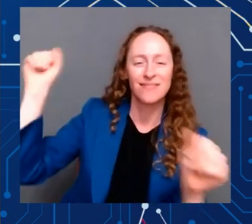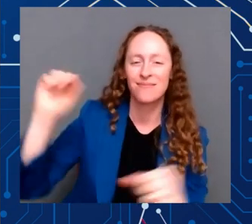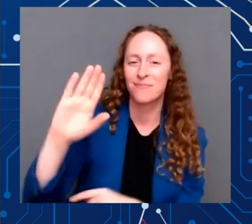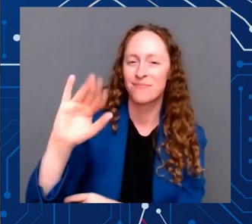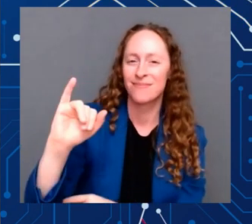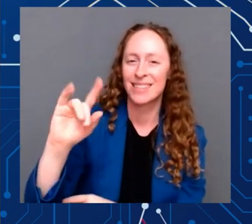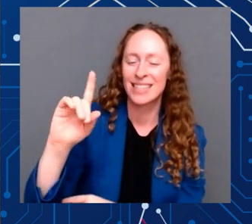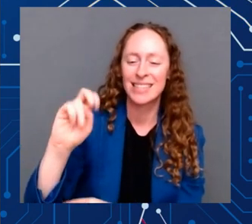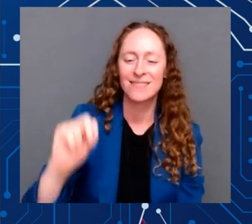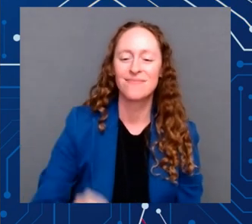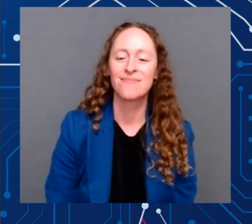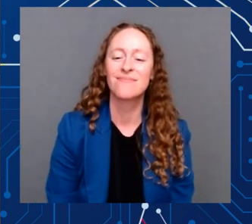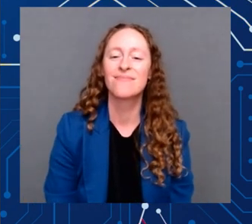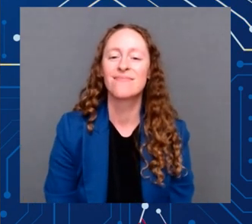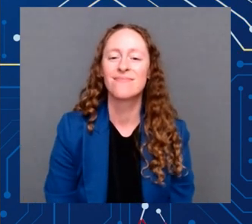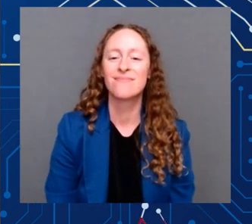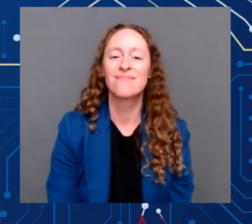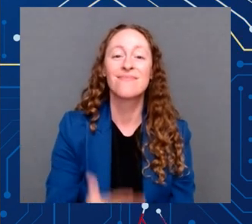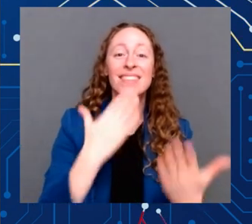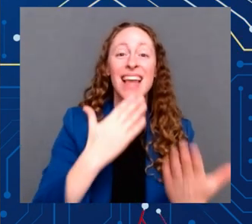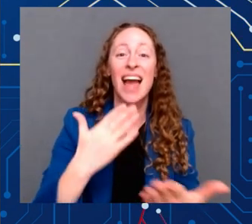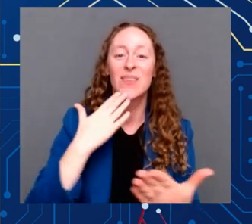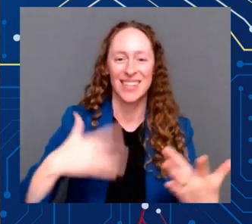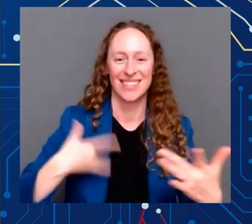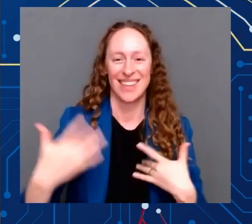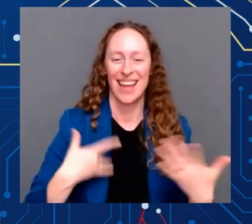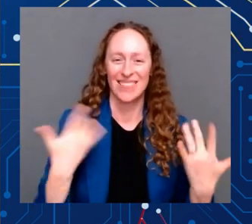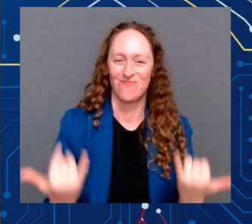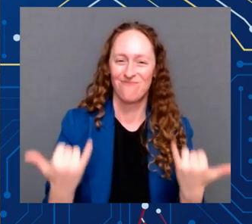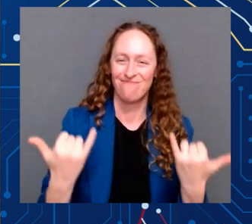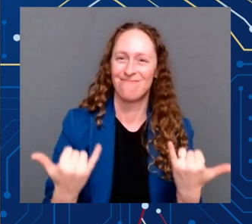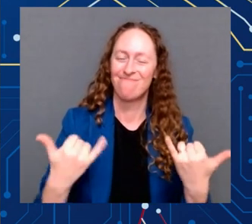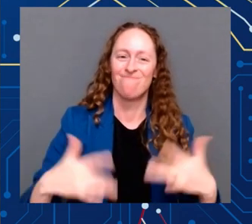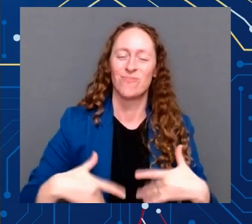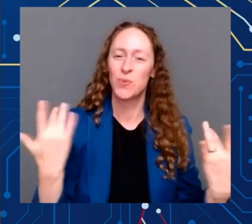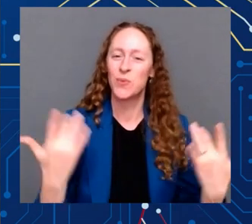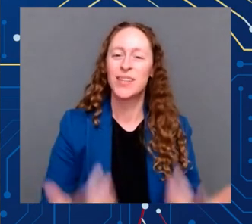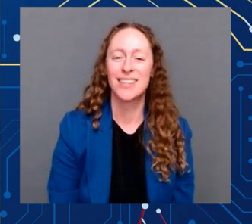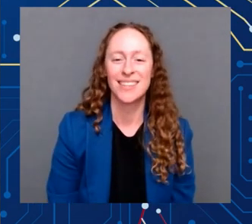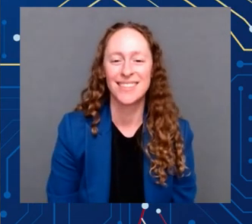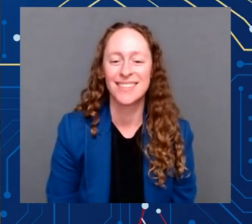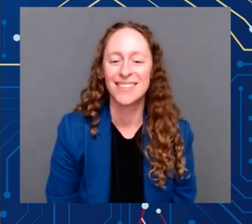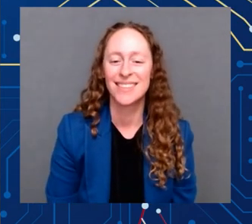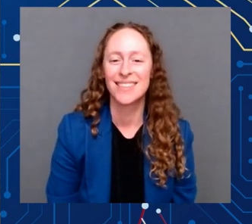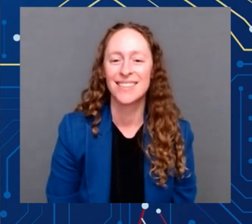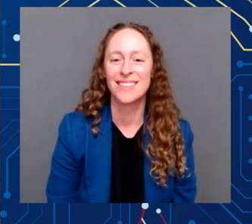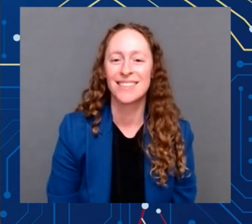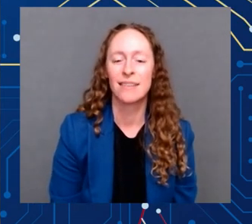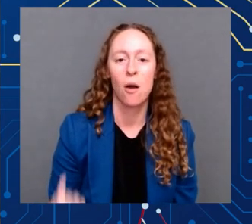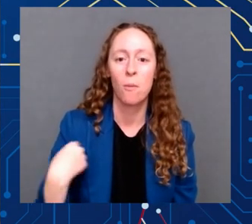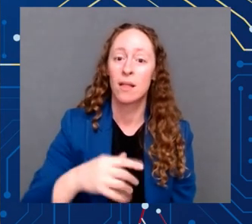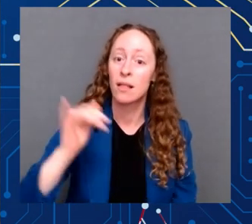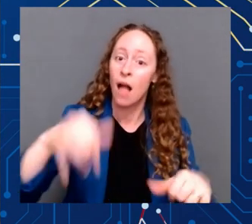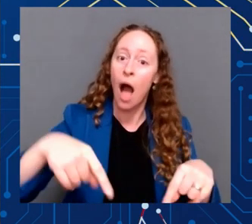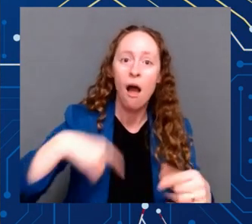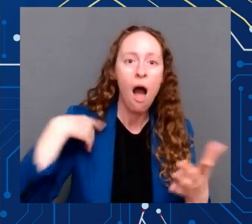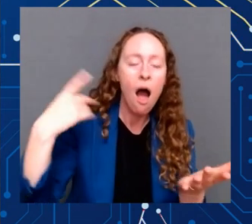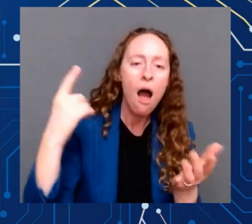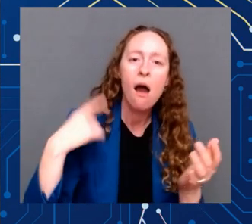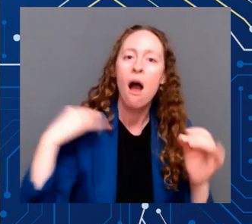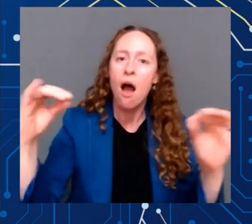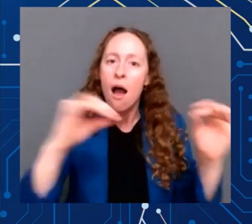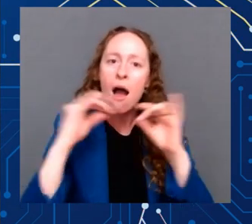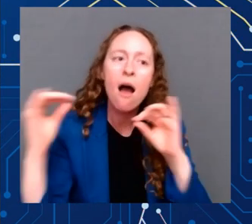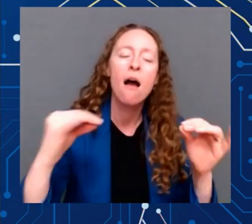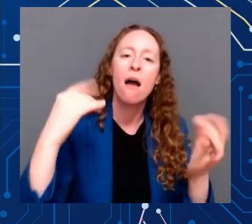is an exciting day. We talked about it all over the country, all over the world. People are just in awe of the